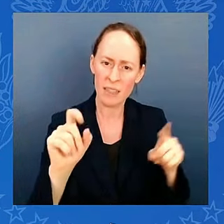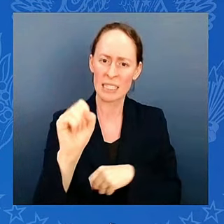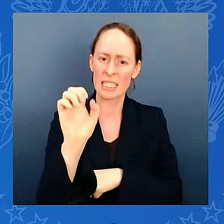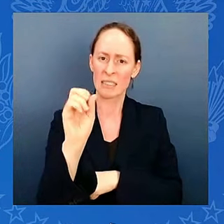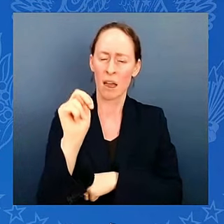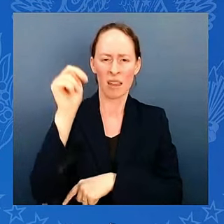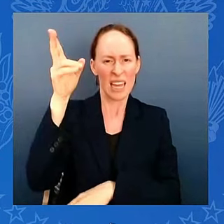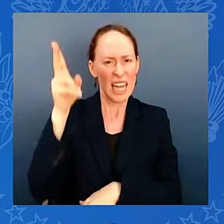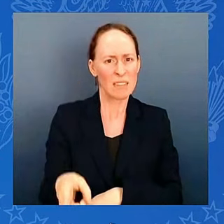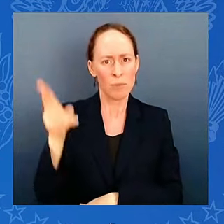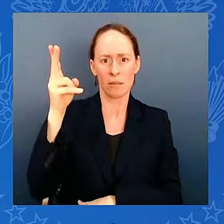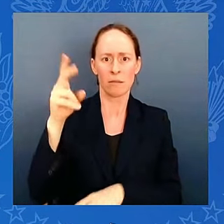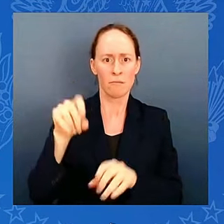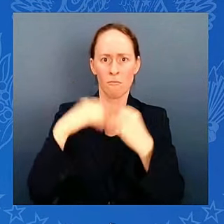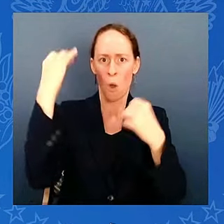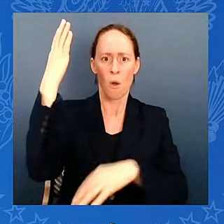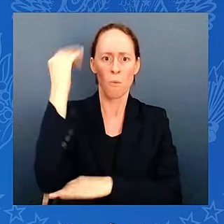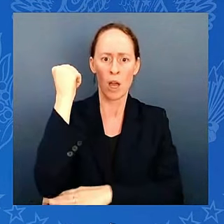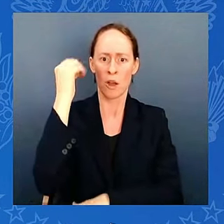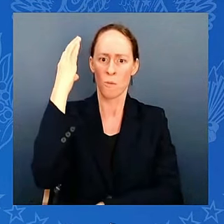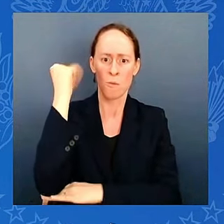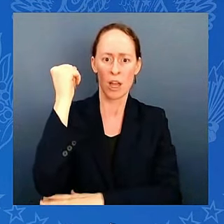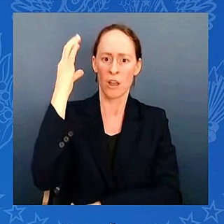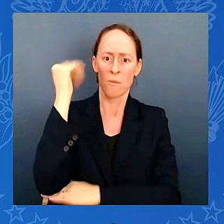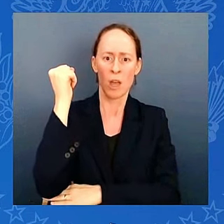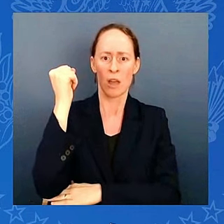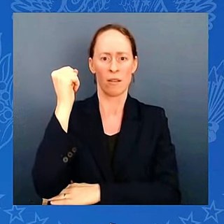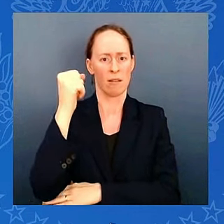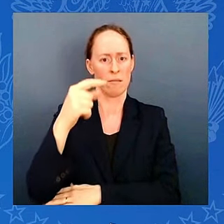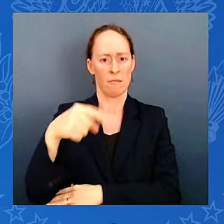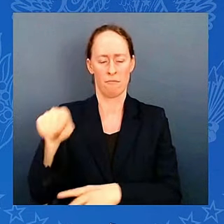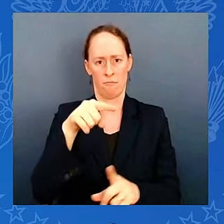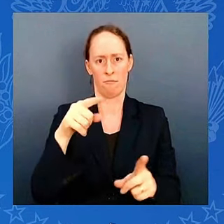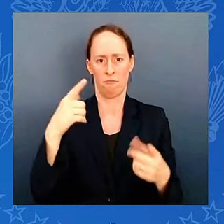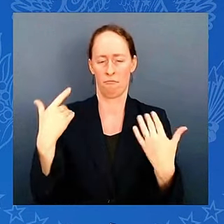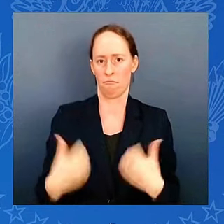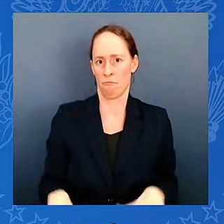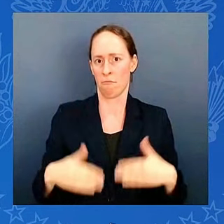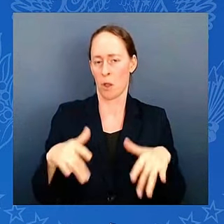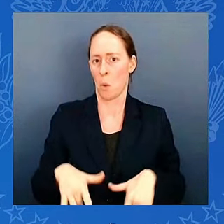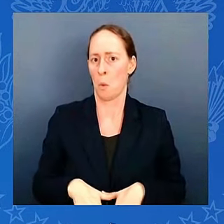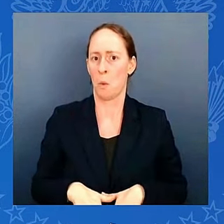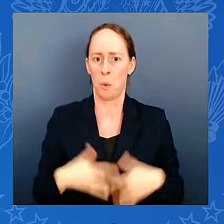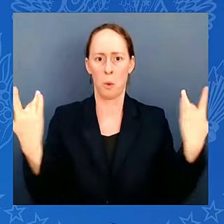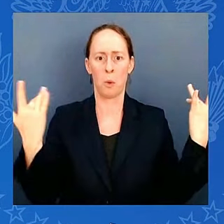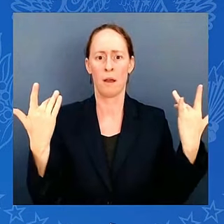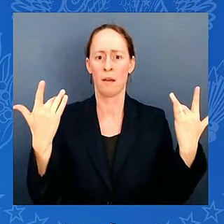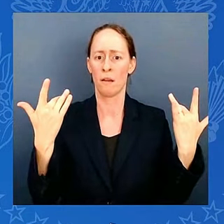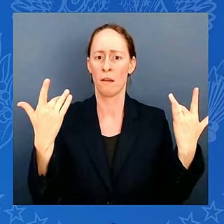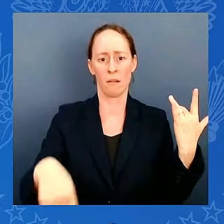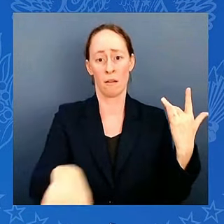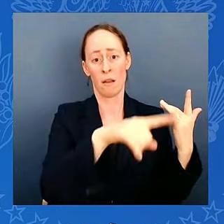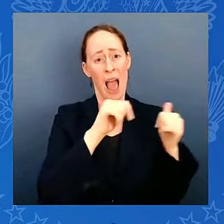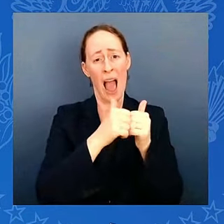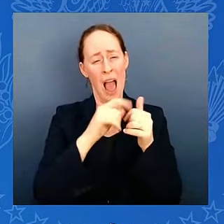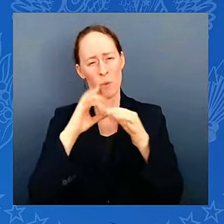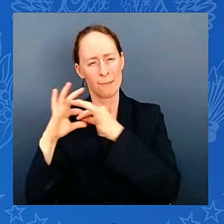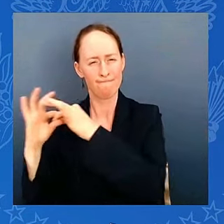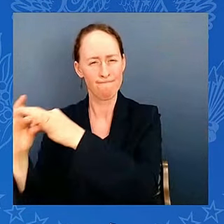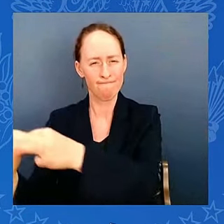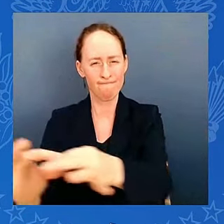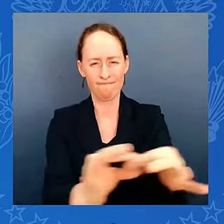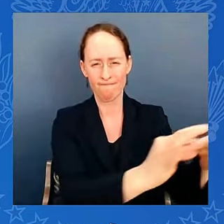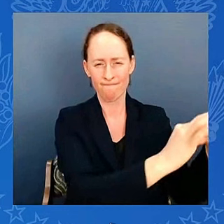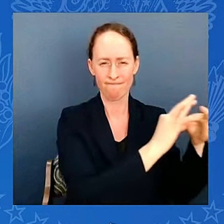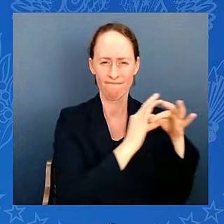is not possible without the collective efforts of our entire organization, starting with our majority owner, Ray Davis, our team president, Neil